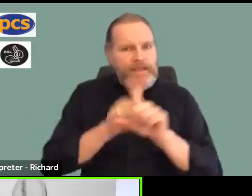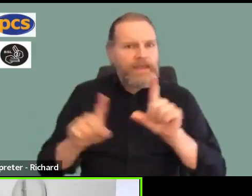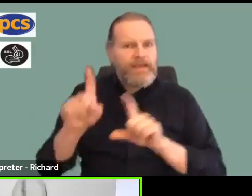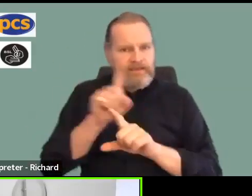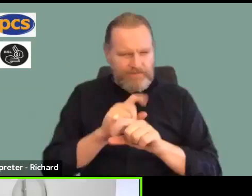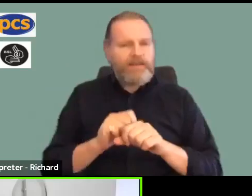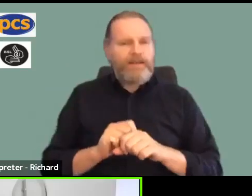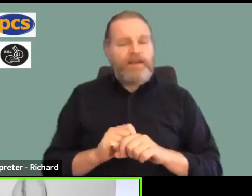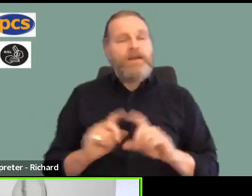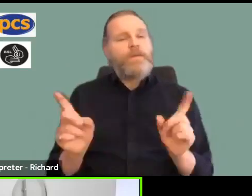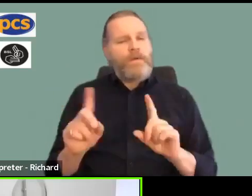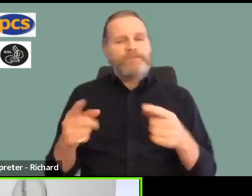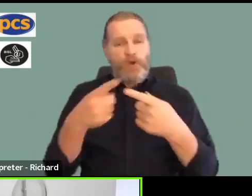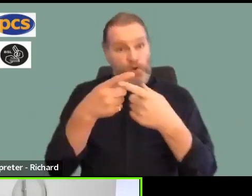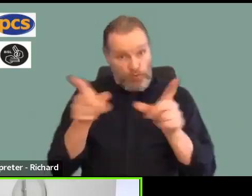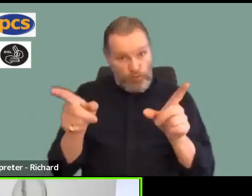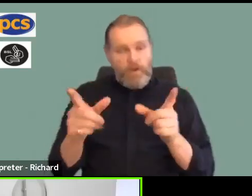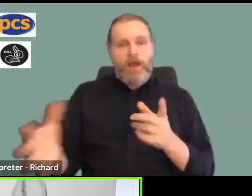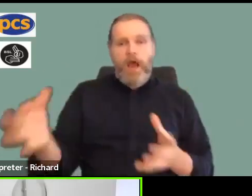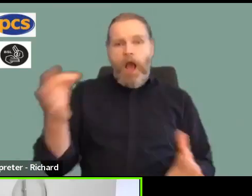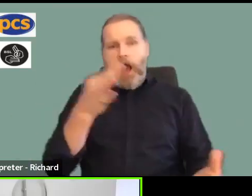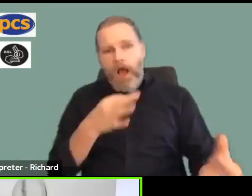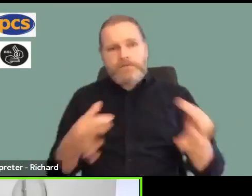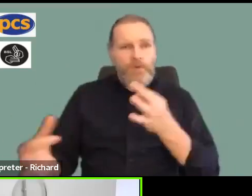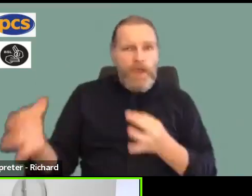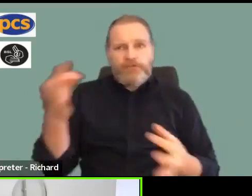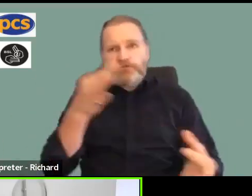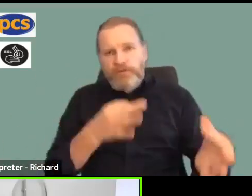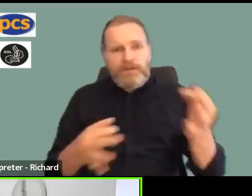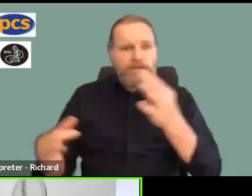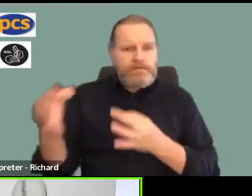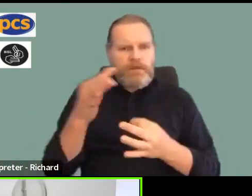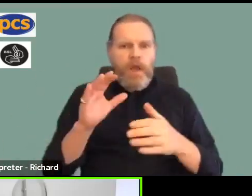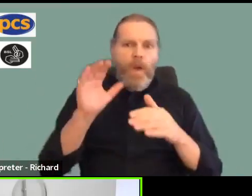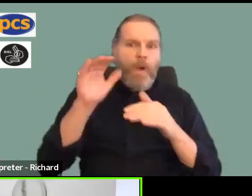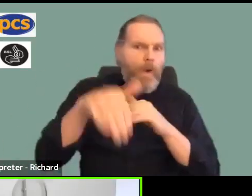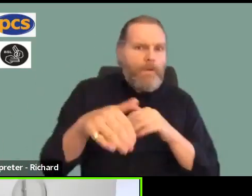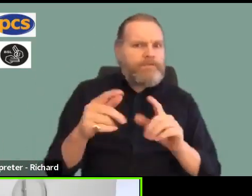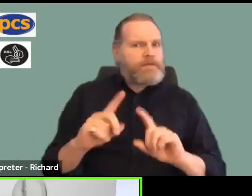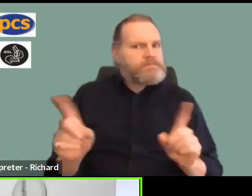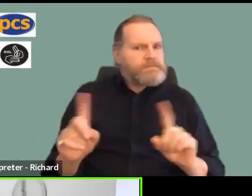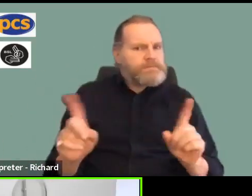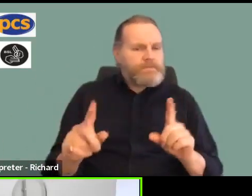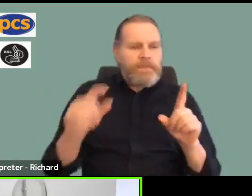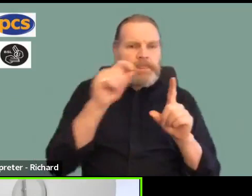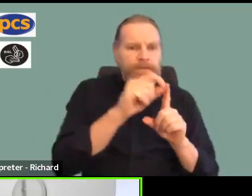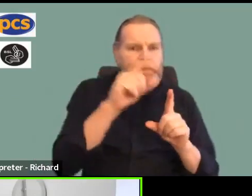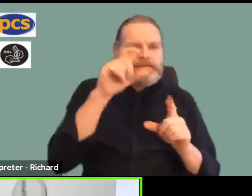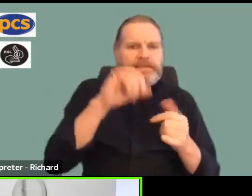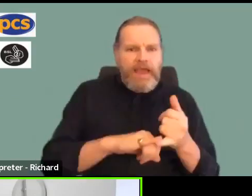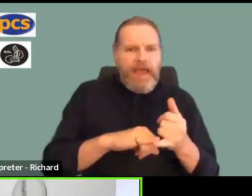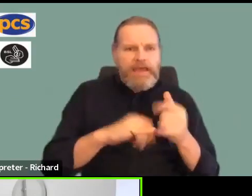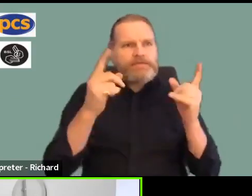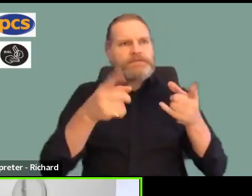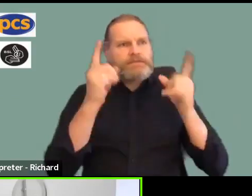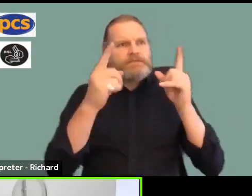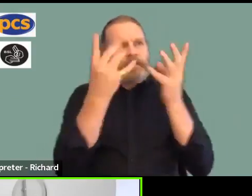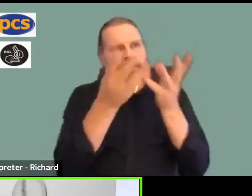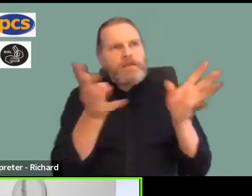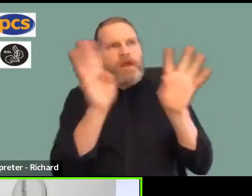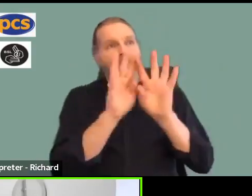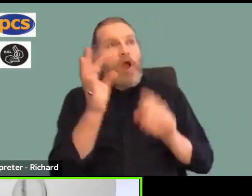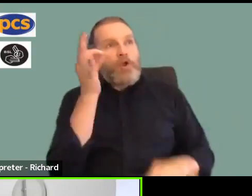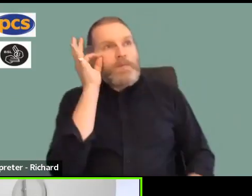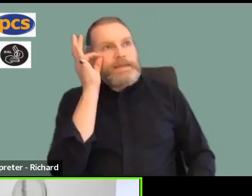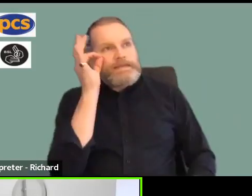as many people as possible to ask questions and comments about the decisions that PCS National Executive Committee took at their meeting on the